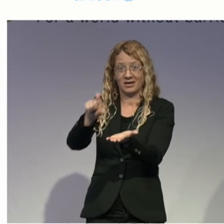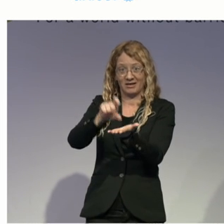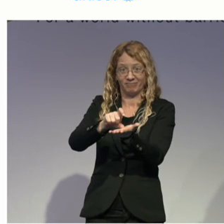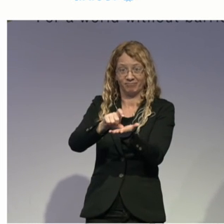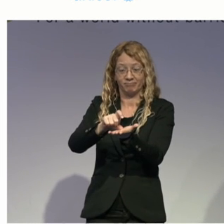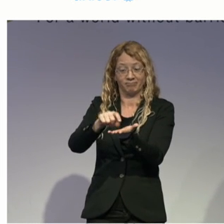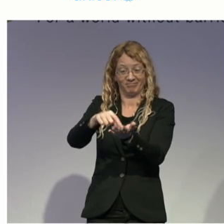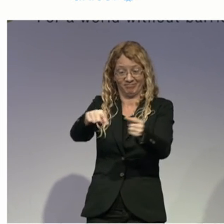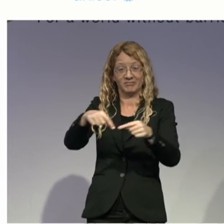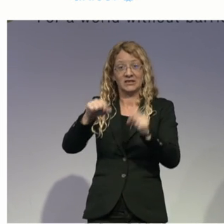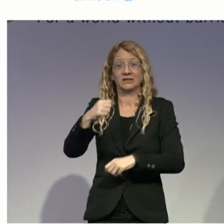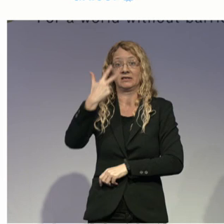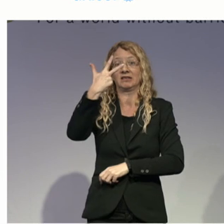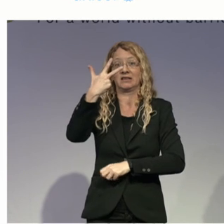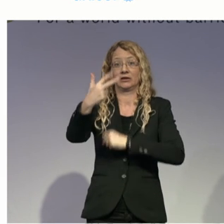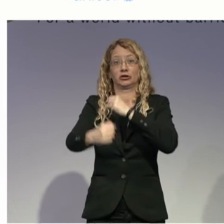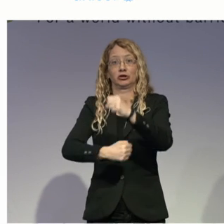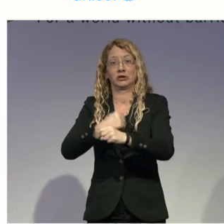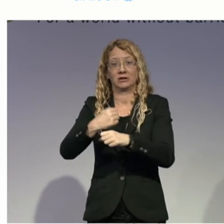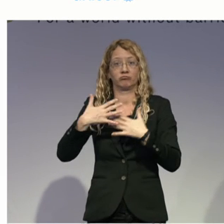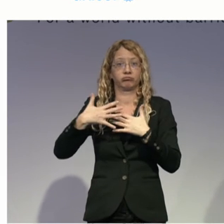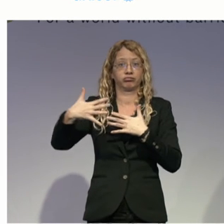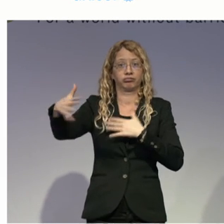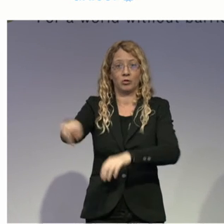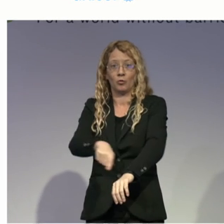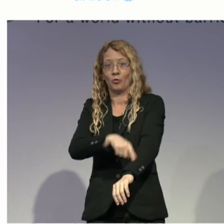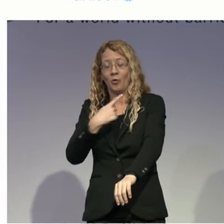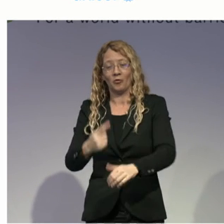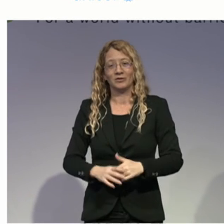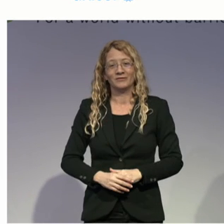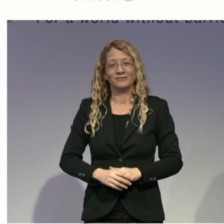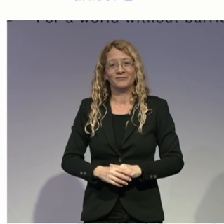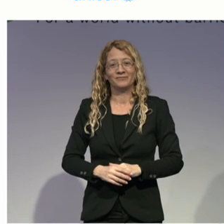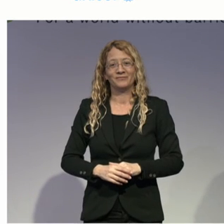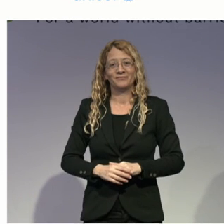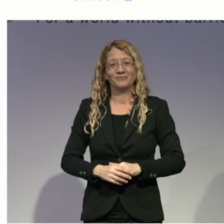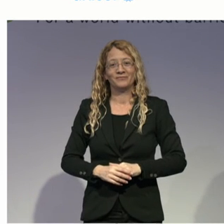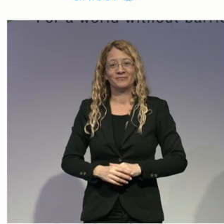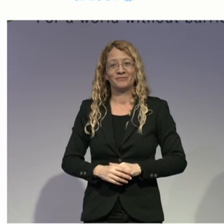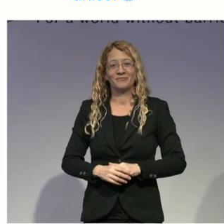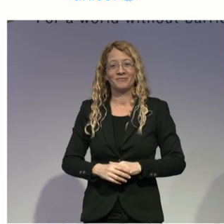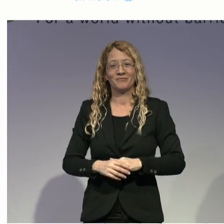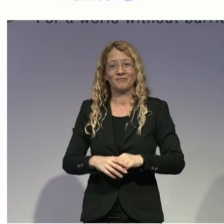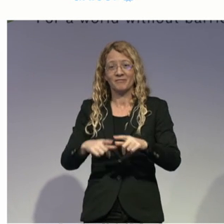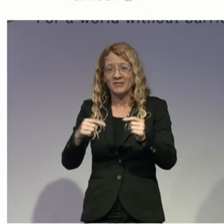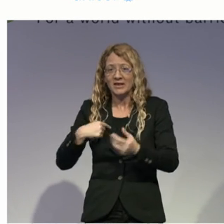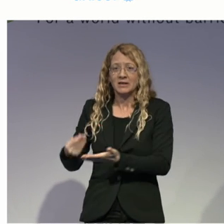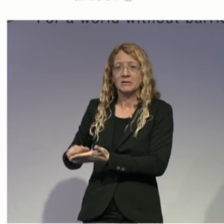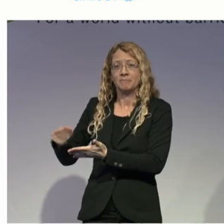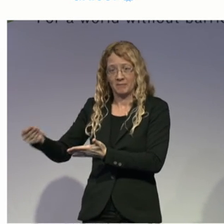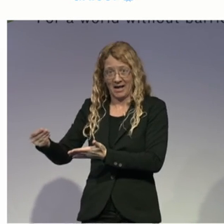the end user is able to reach their break even in a relatively shorter time. Also,